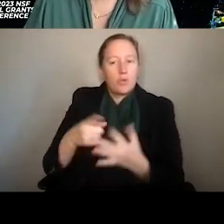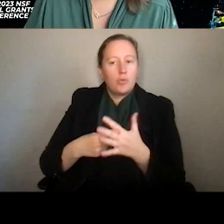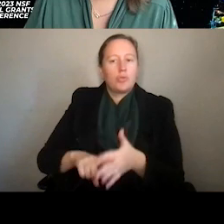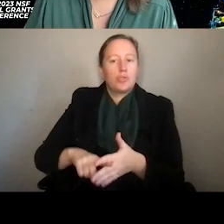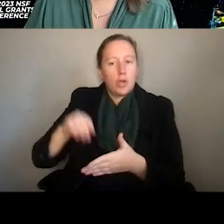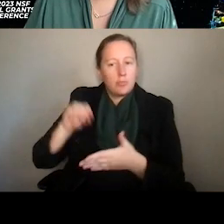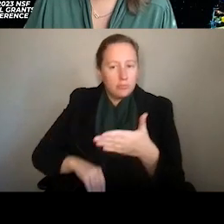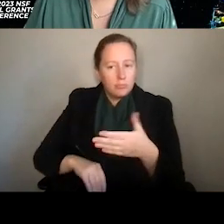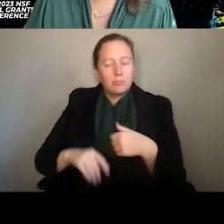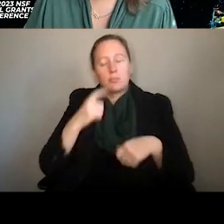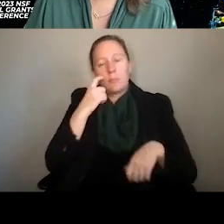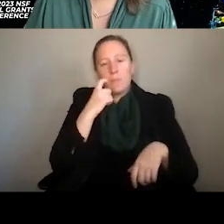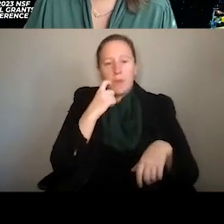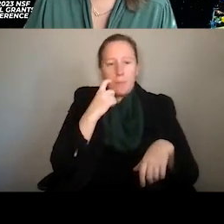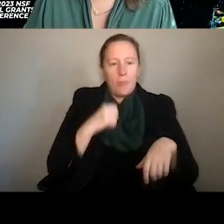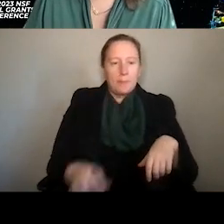lead agency projects.